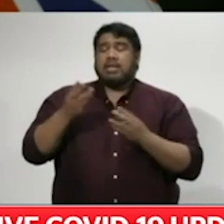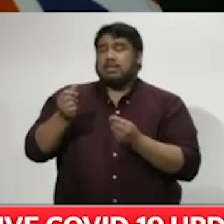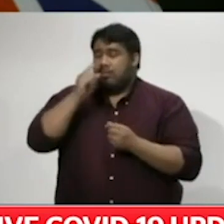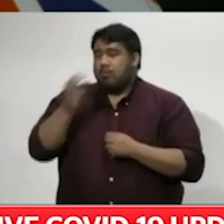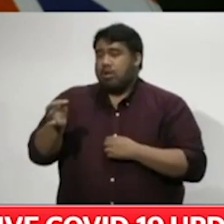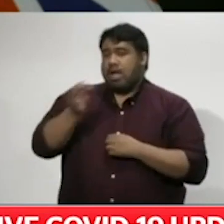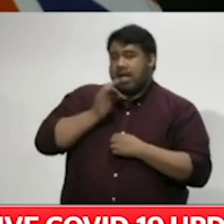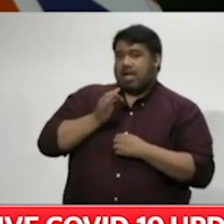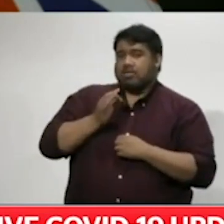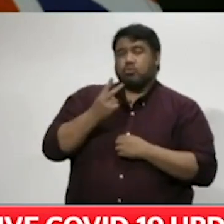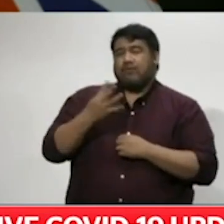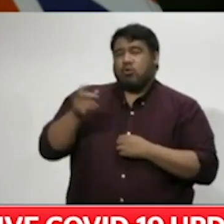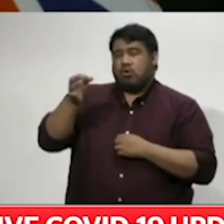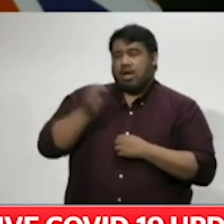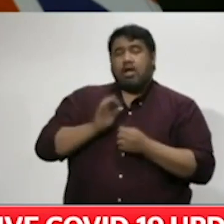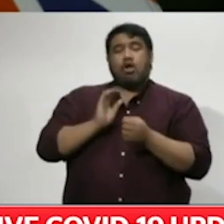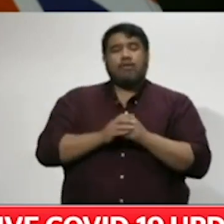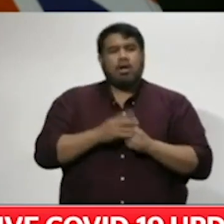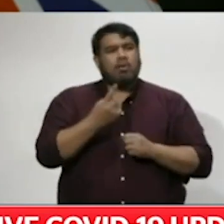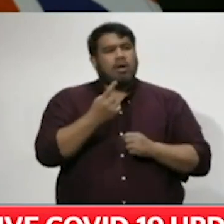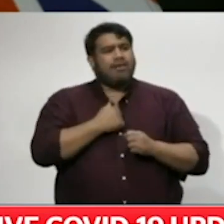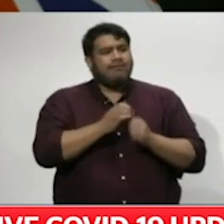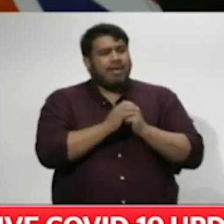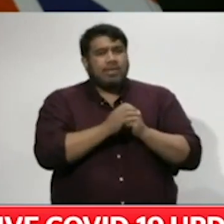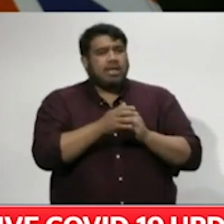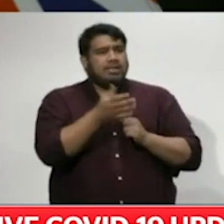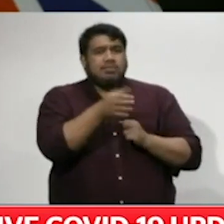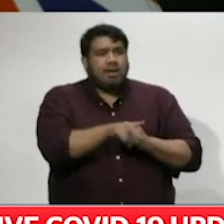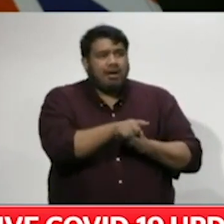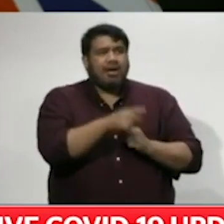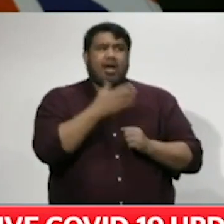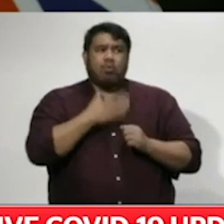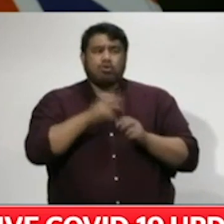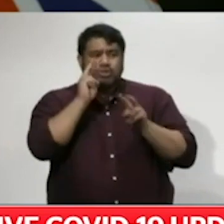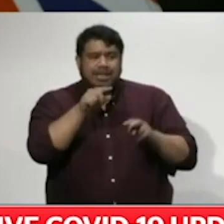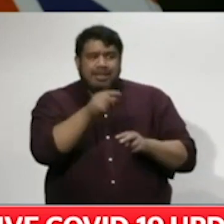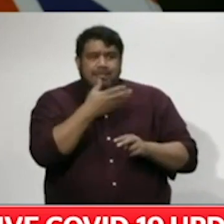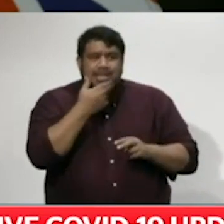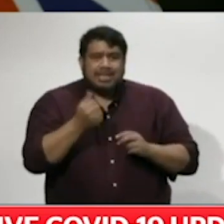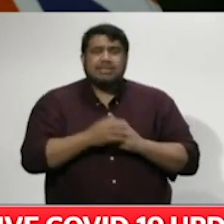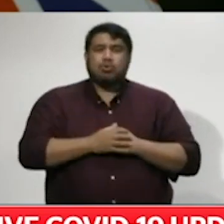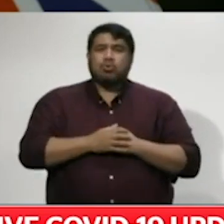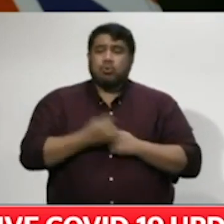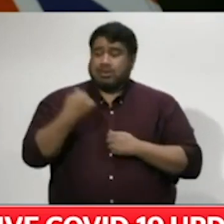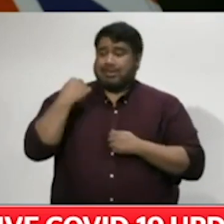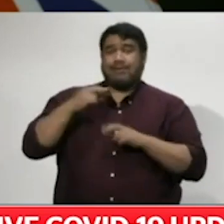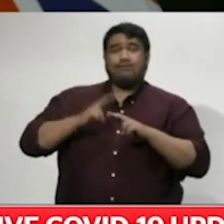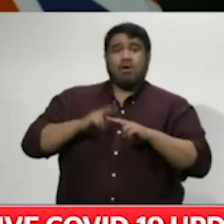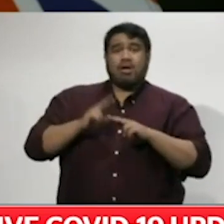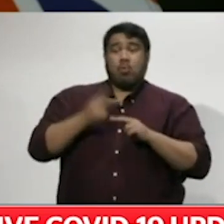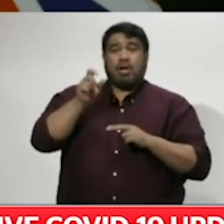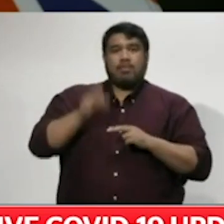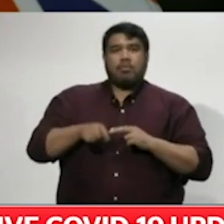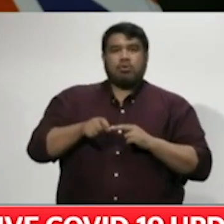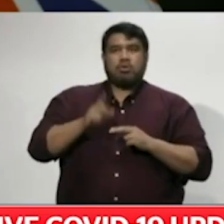review of one of those requests which last Friday resulted in the Court intervening and a personal visit was